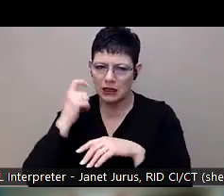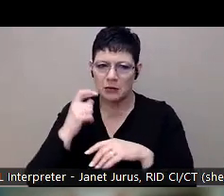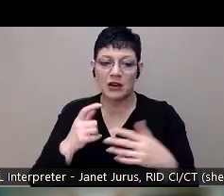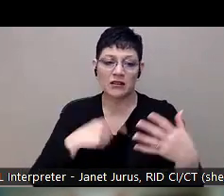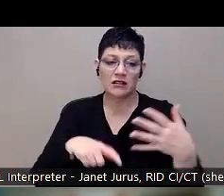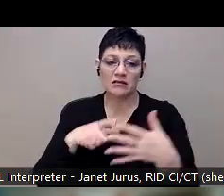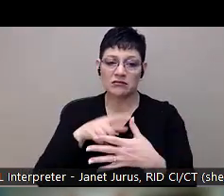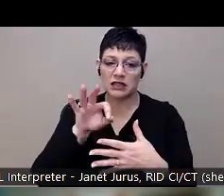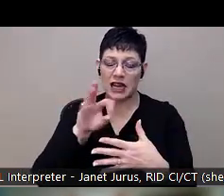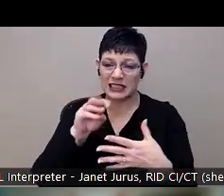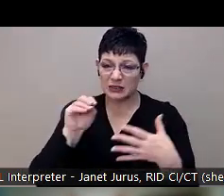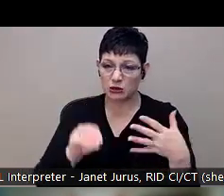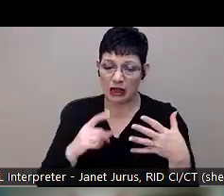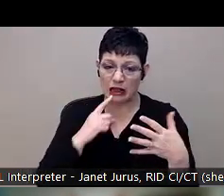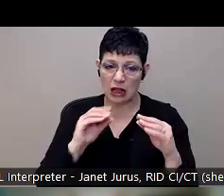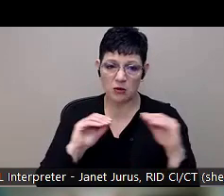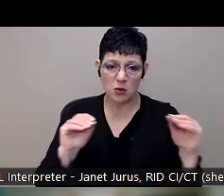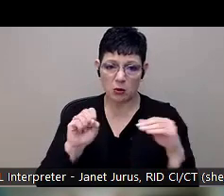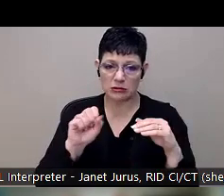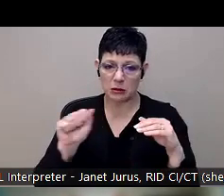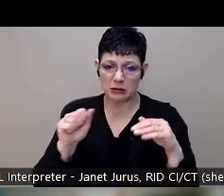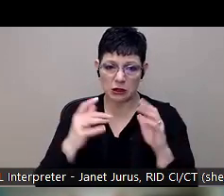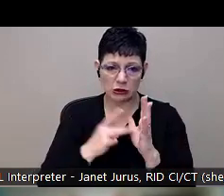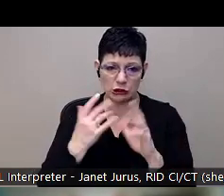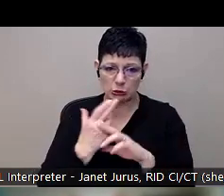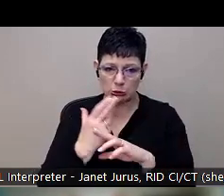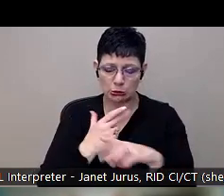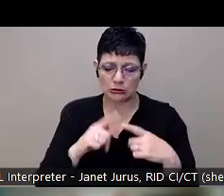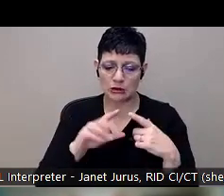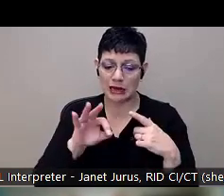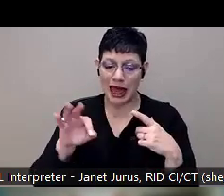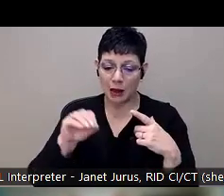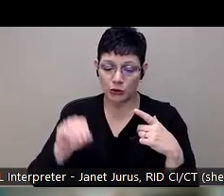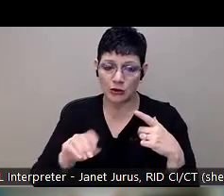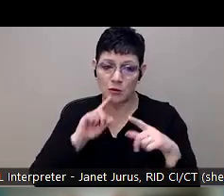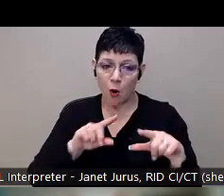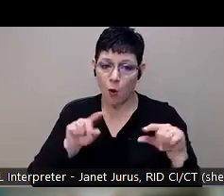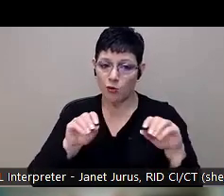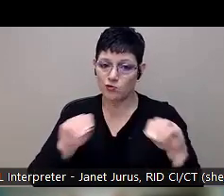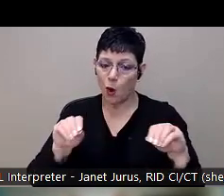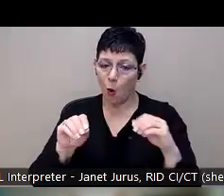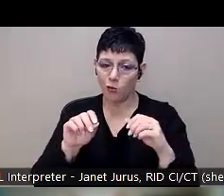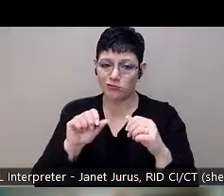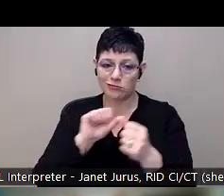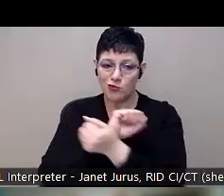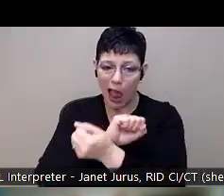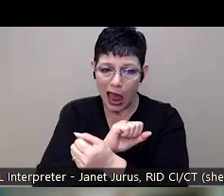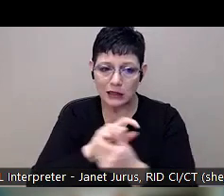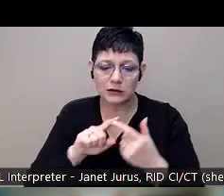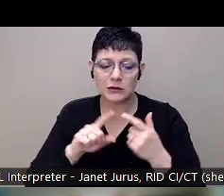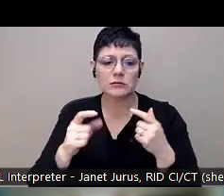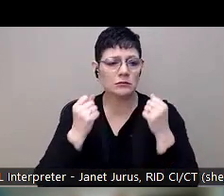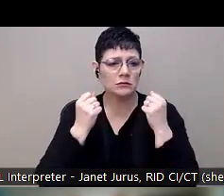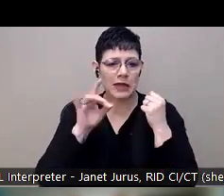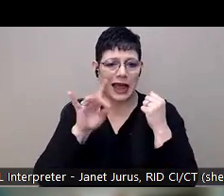use during the program. 99% reported no arrests during the program. 84% said boys to men help me build